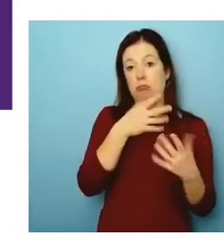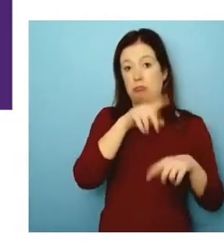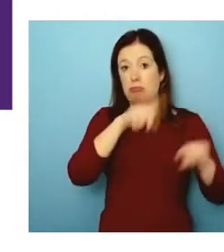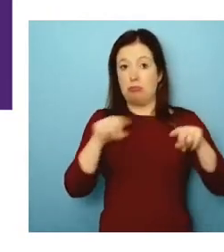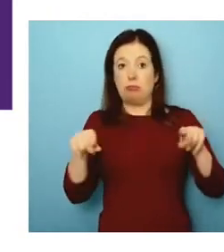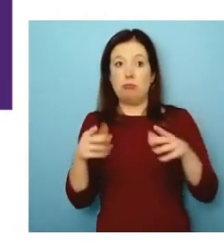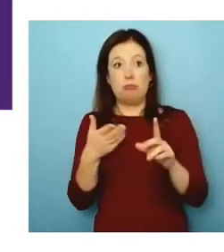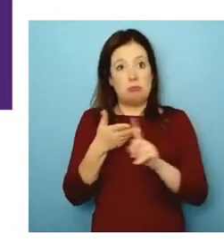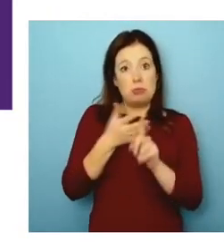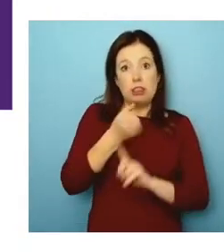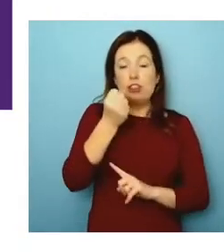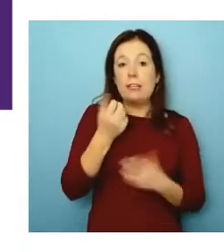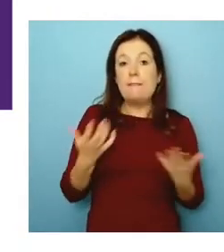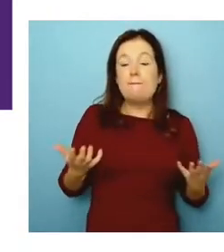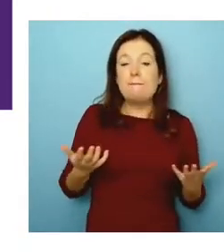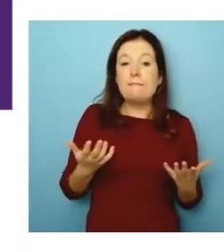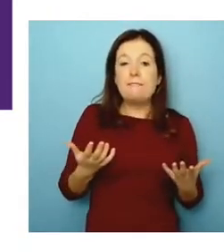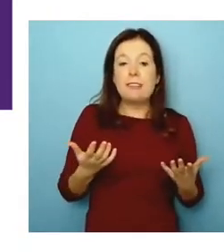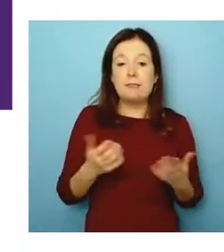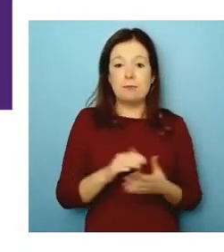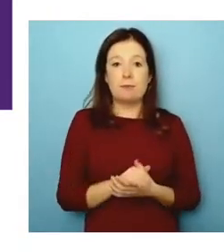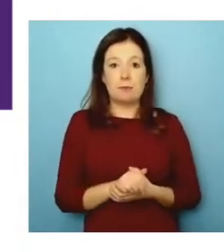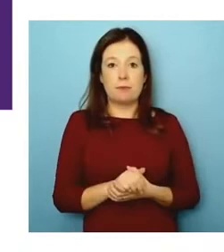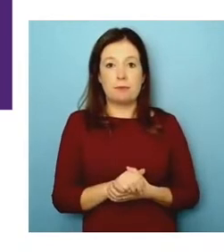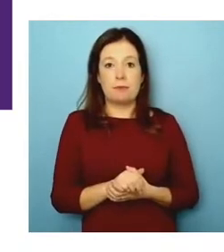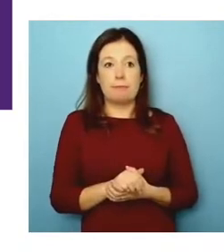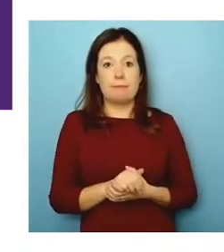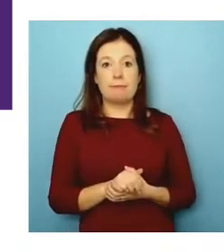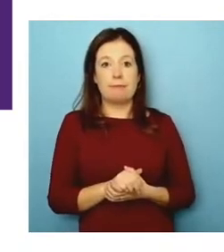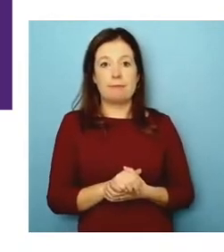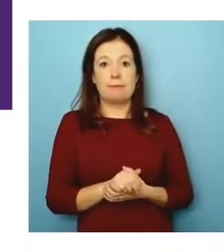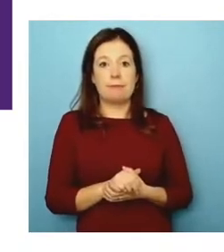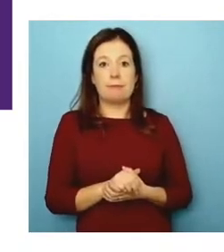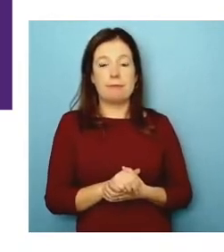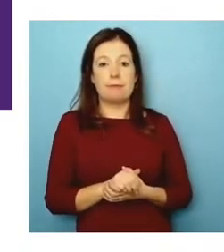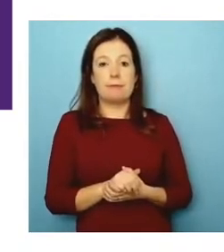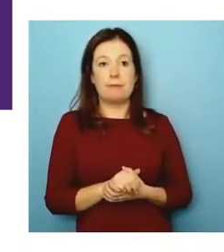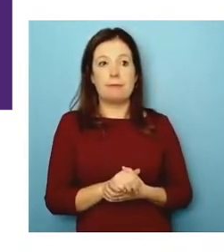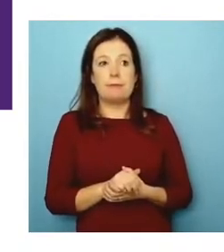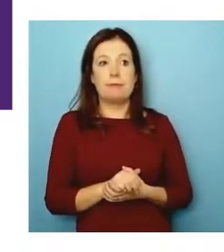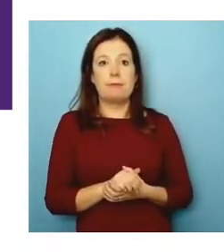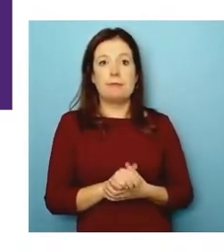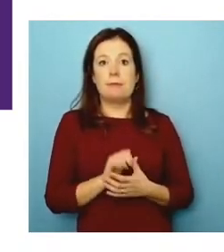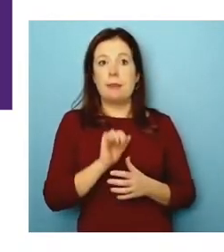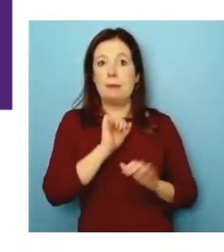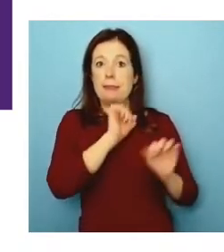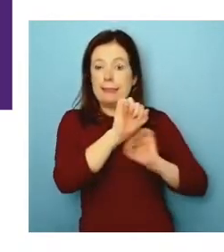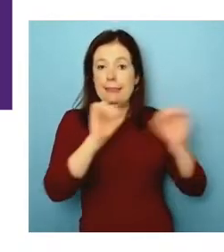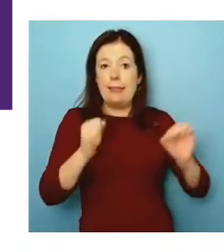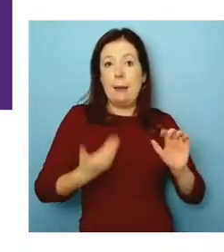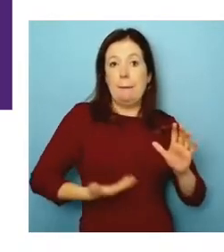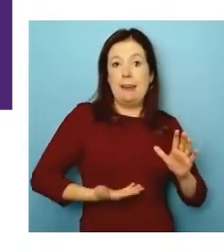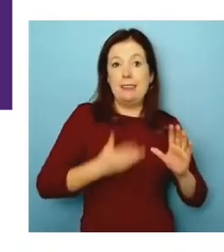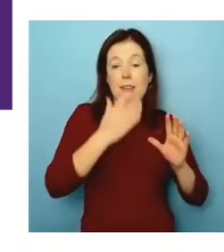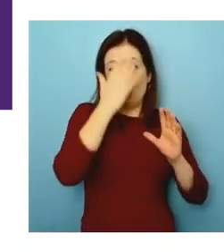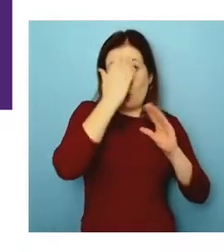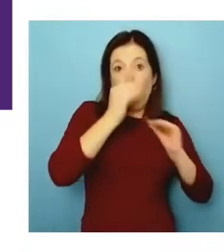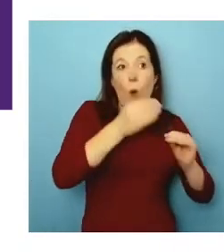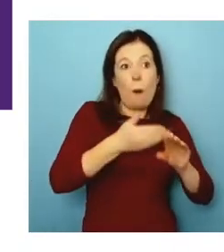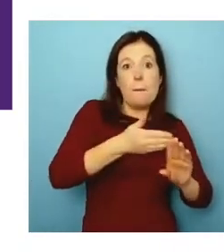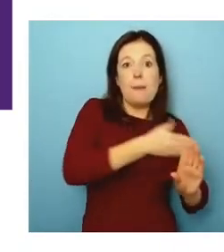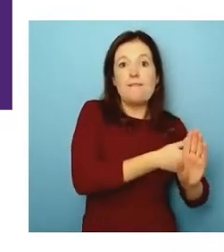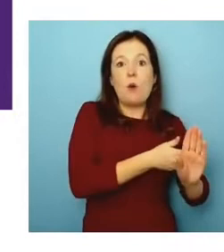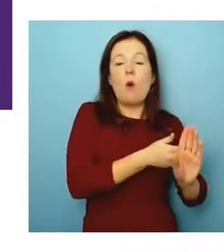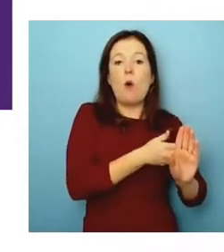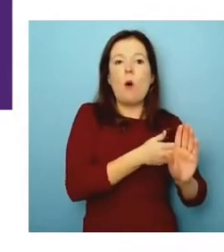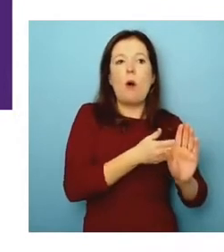ambition intention, but they said, because they've all come from different business schools that are teaching pretty much the same